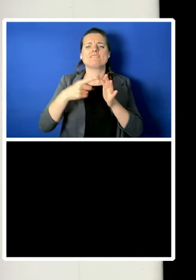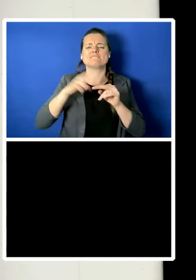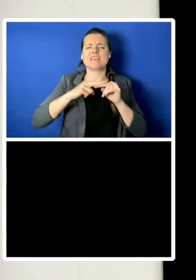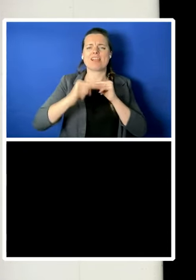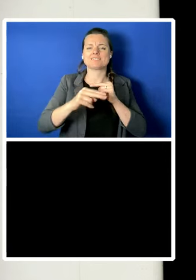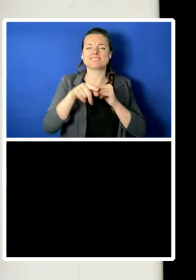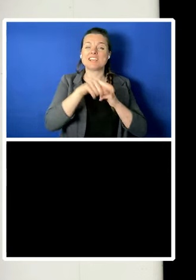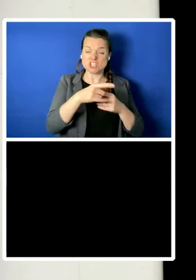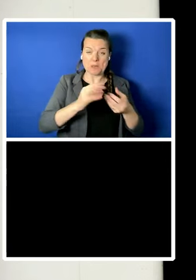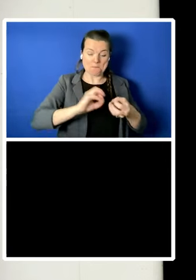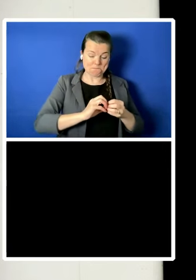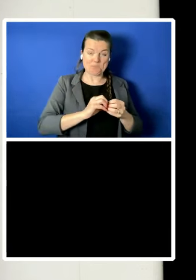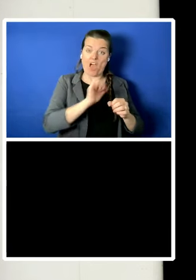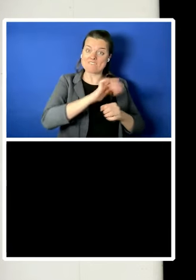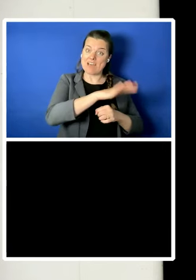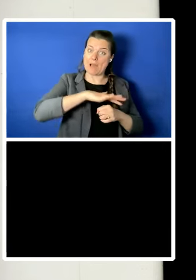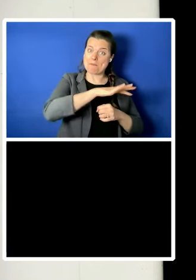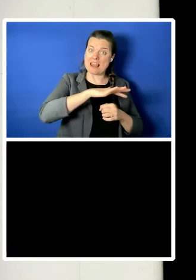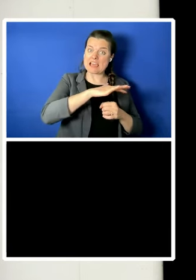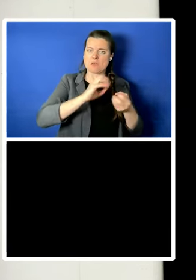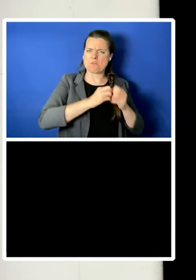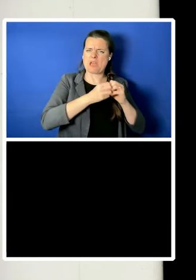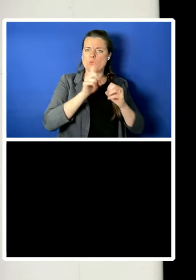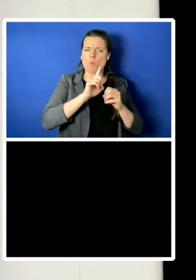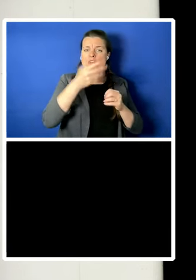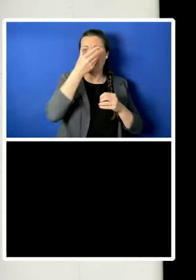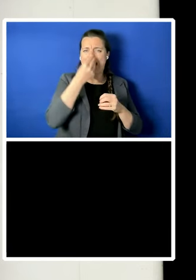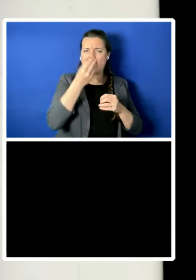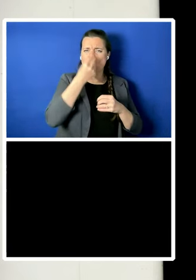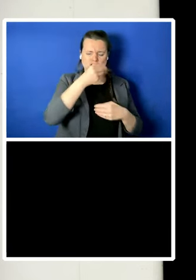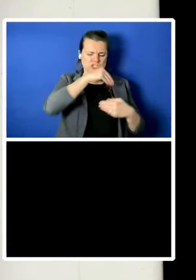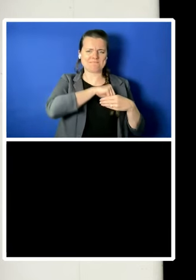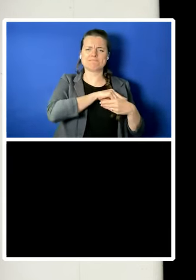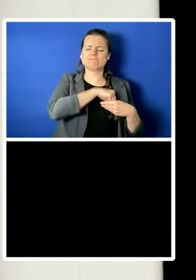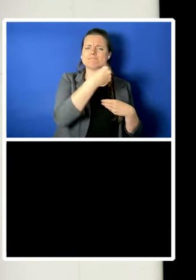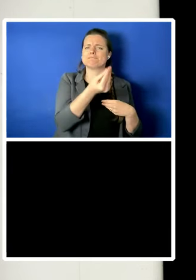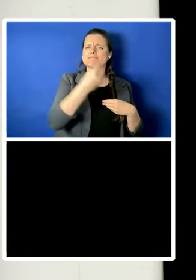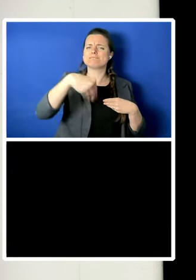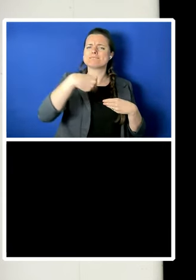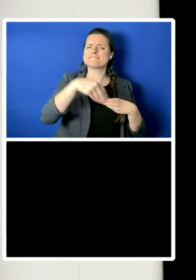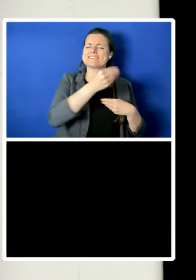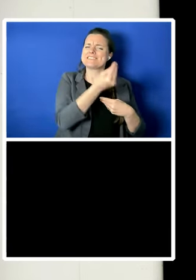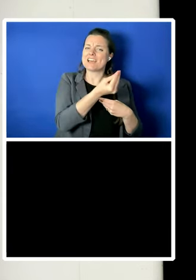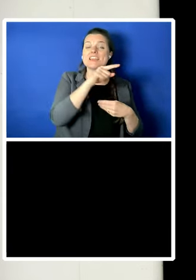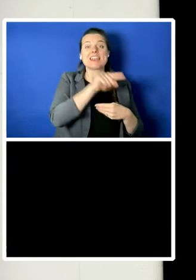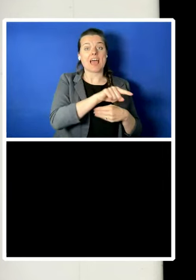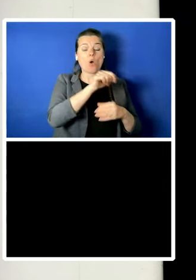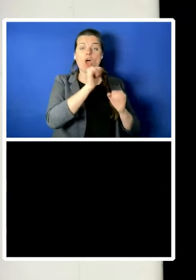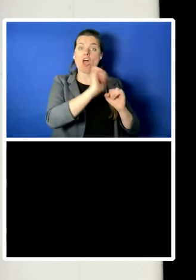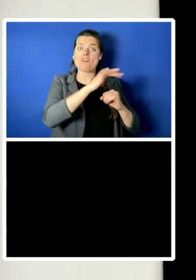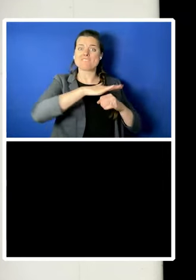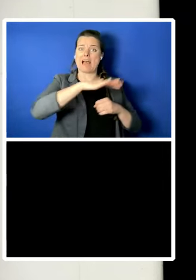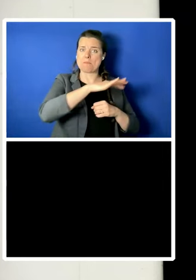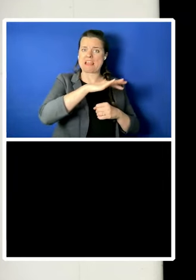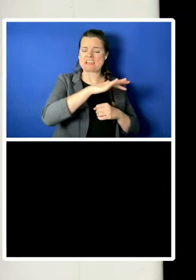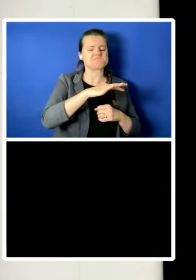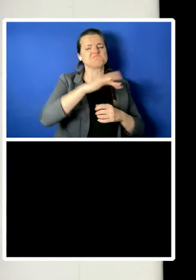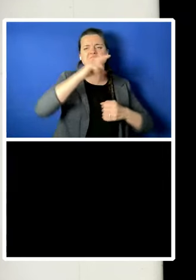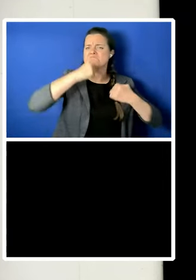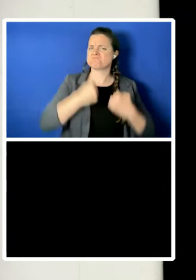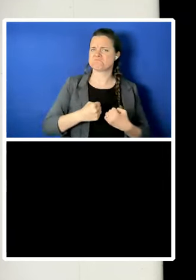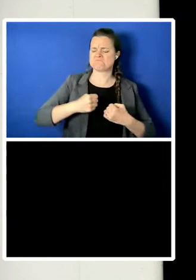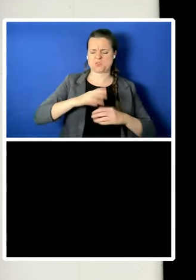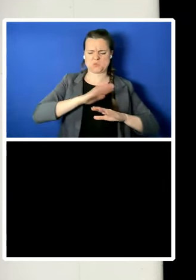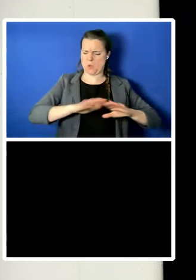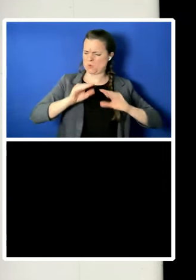rapidly down the social scale, a family that did not believe in educating girls, a family dominated by a violent,